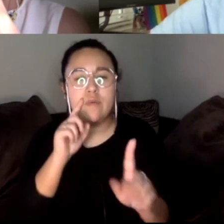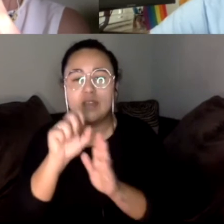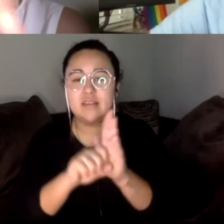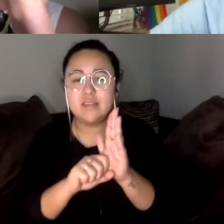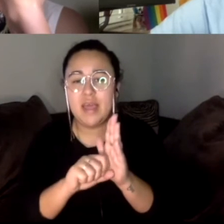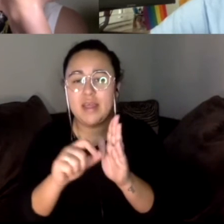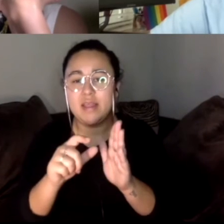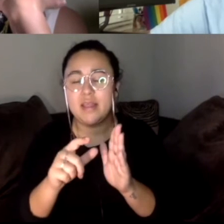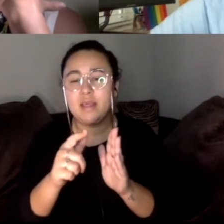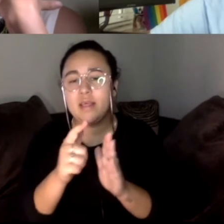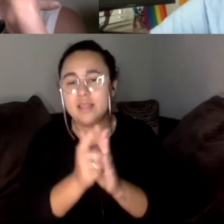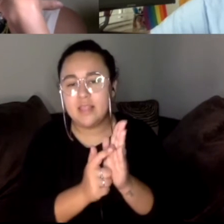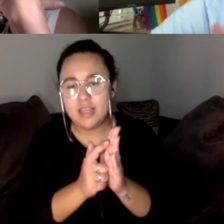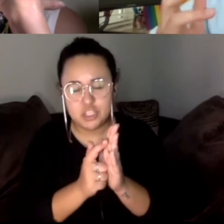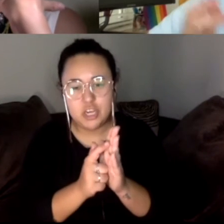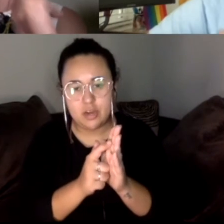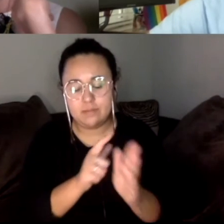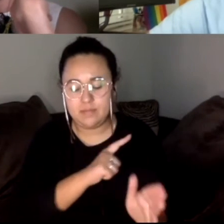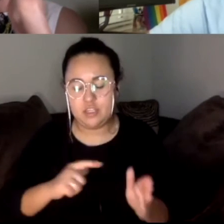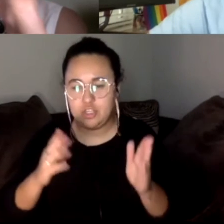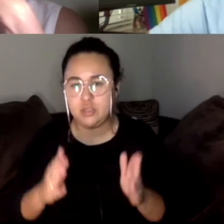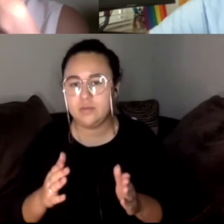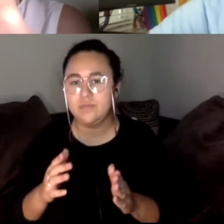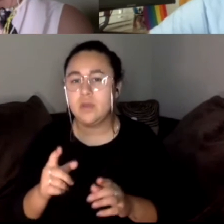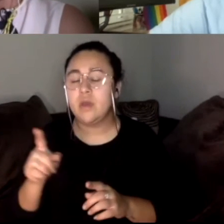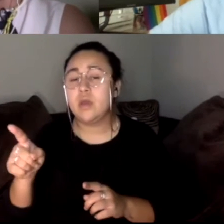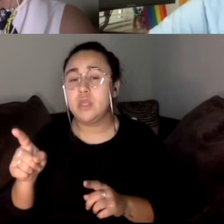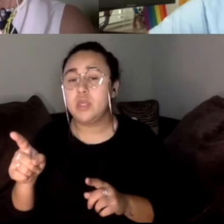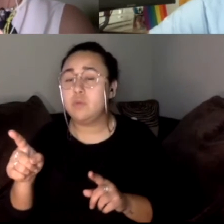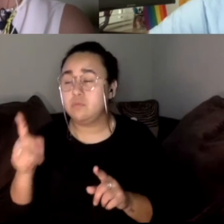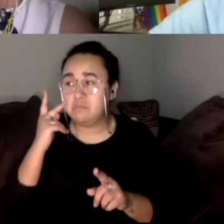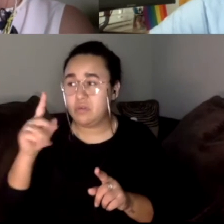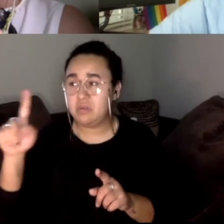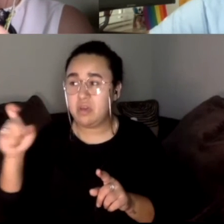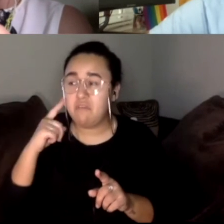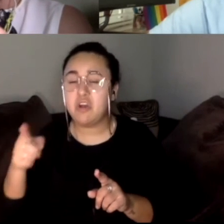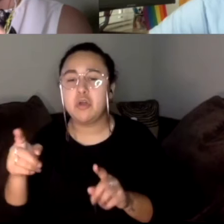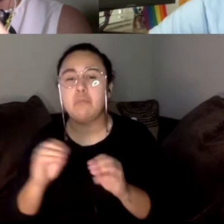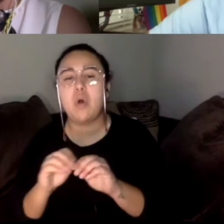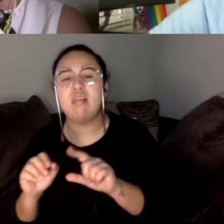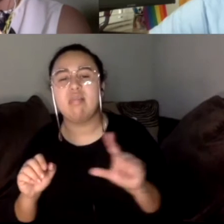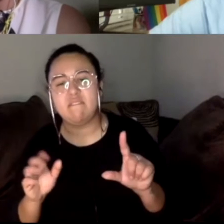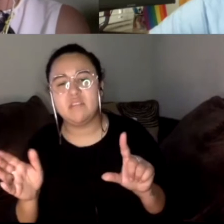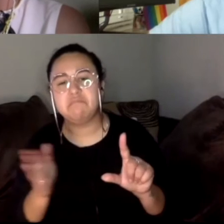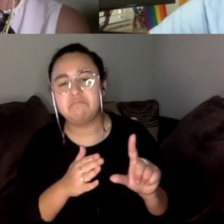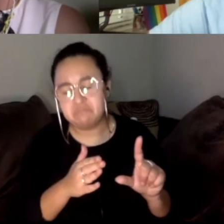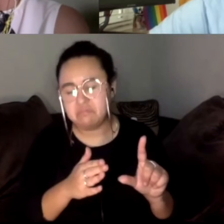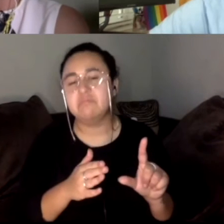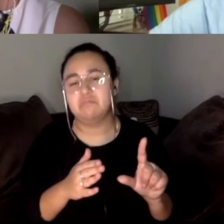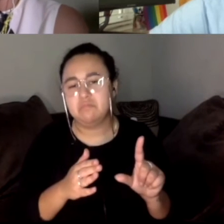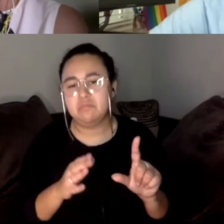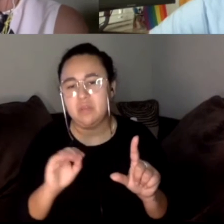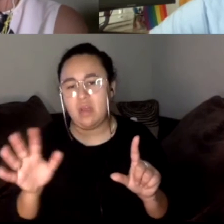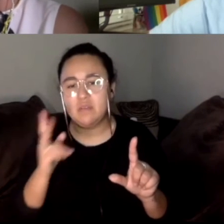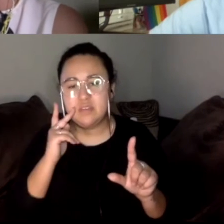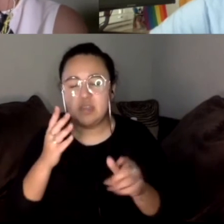left of the governor, very clearly. And we've definitely seen some hesitation or some pushback from